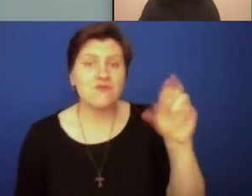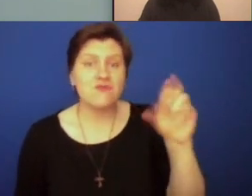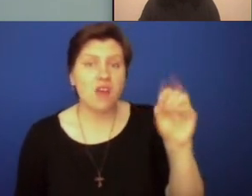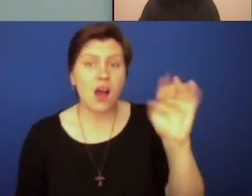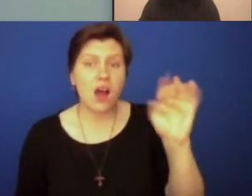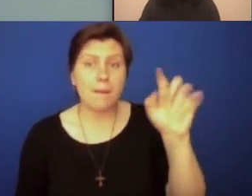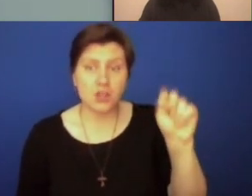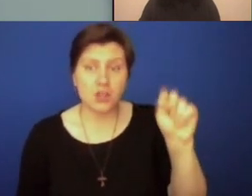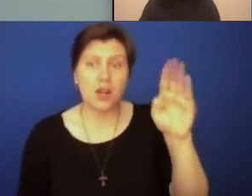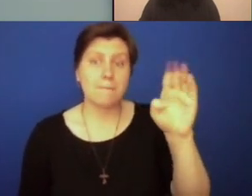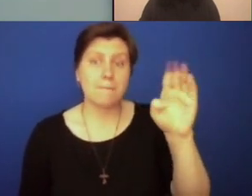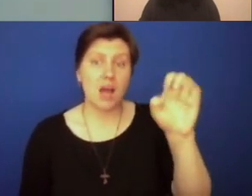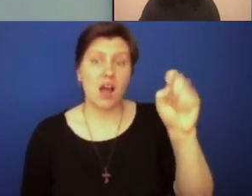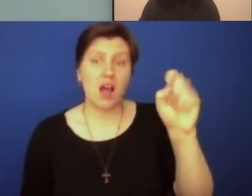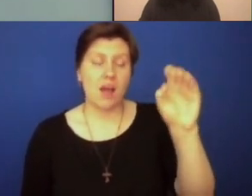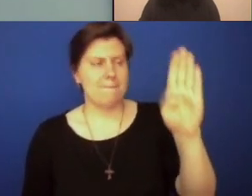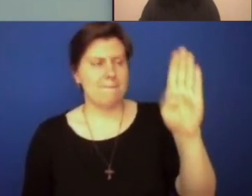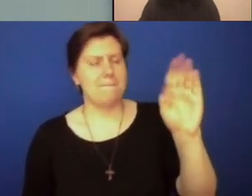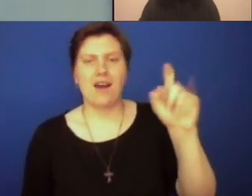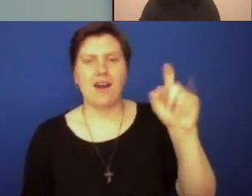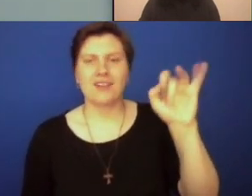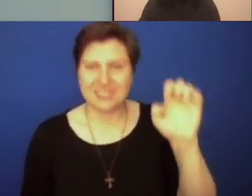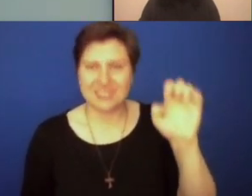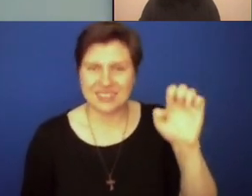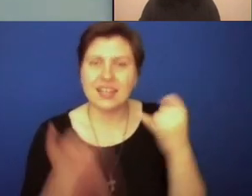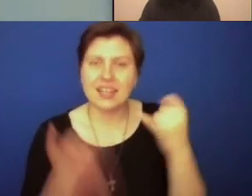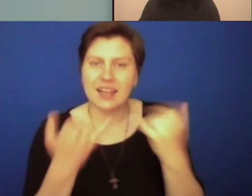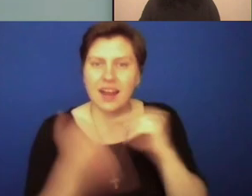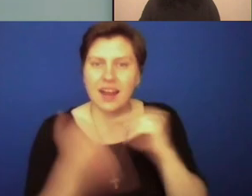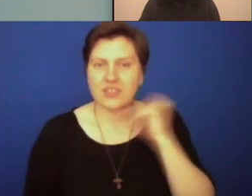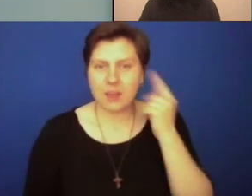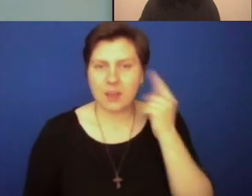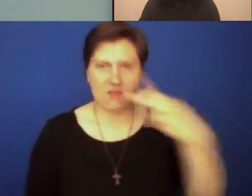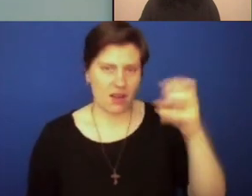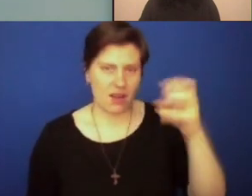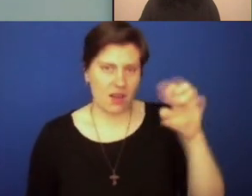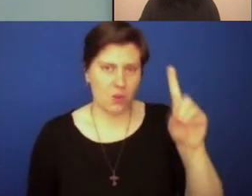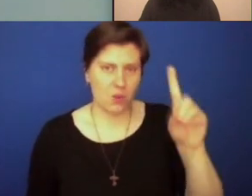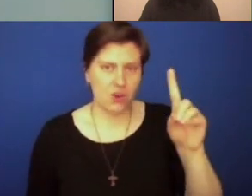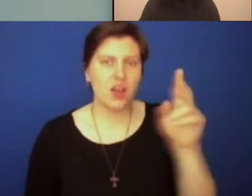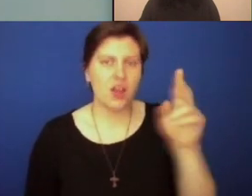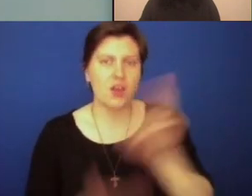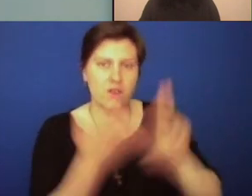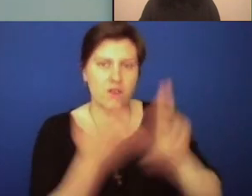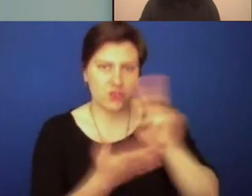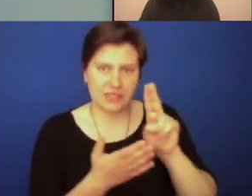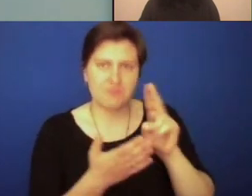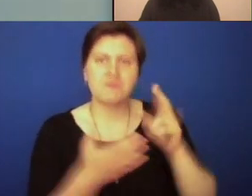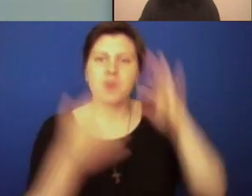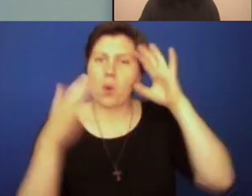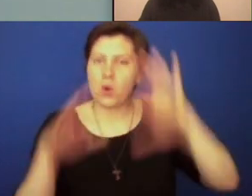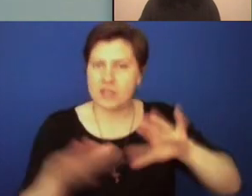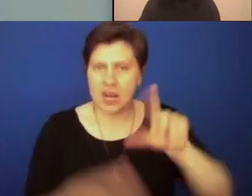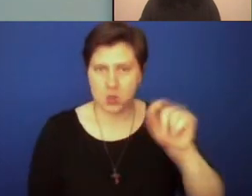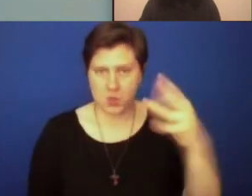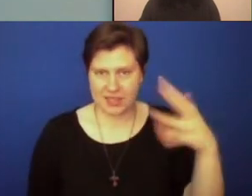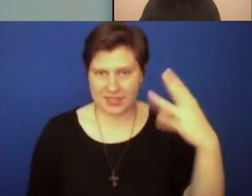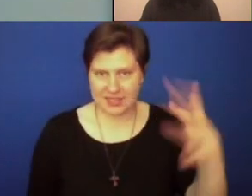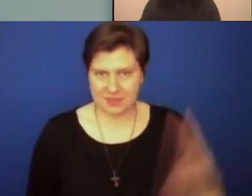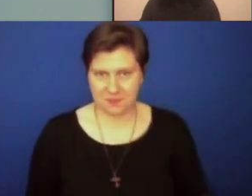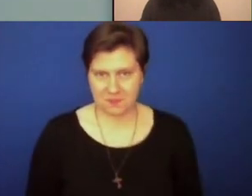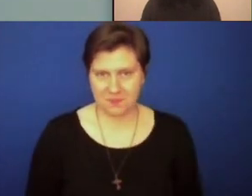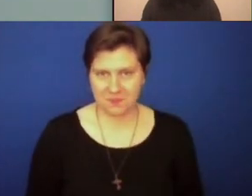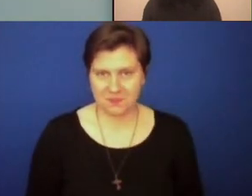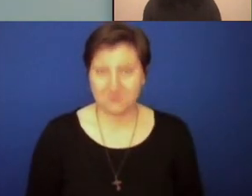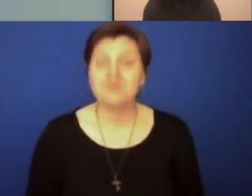in Washington, D.C. He was ordained to the priesthood for the Archdiocese of Washington in 2016. Shannon, want to start with you. While the